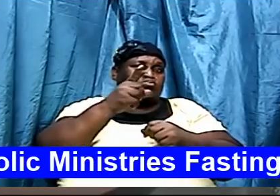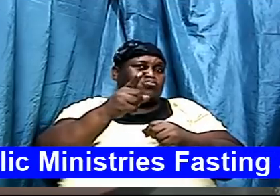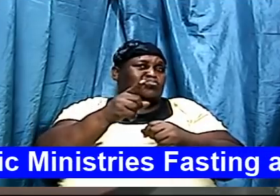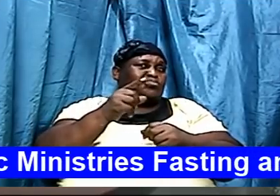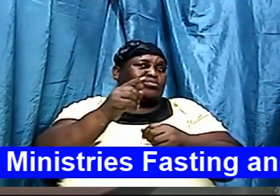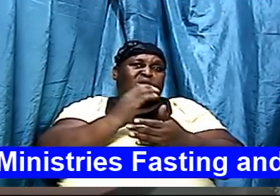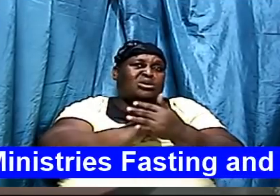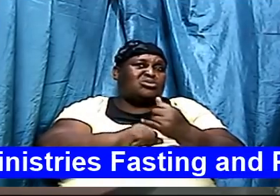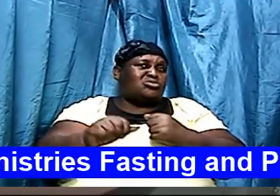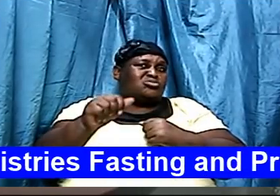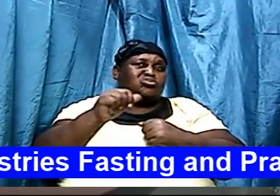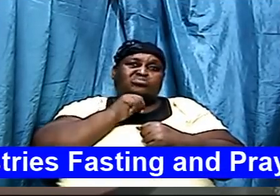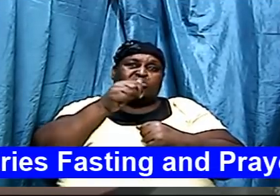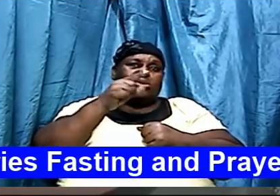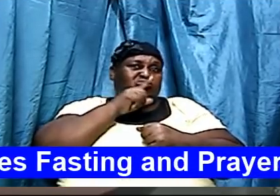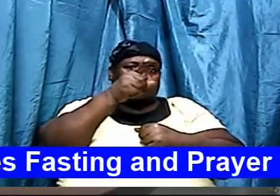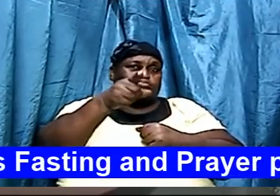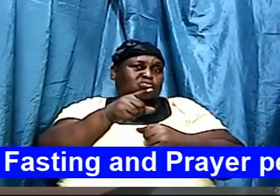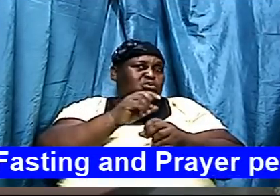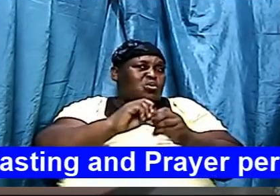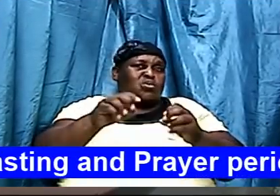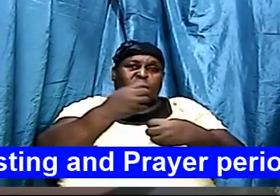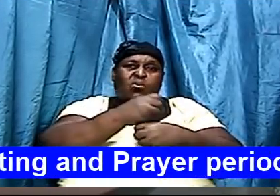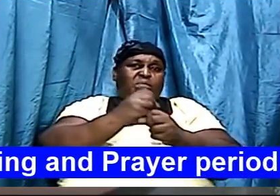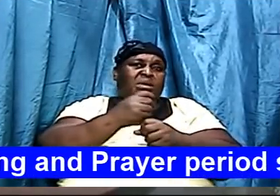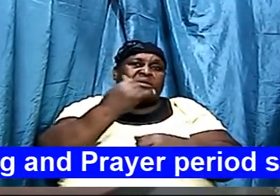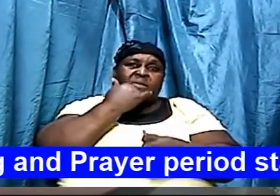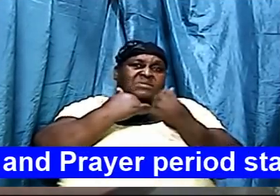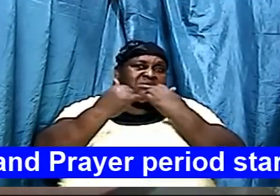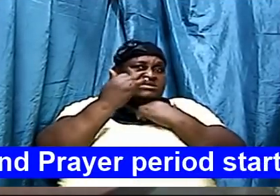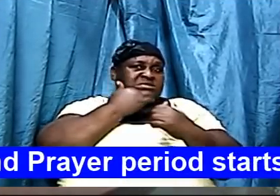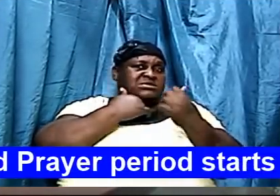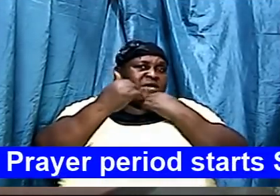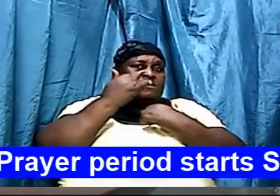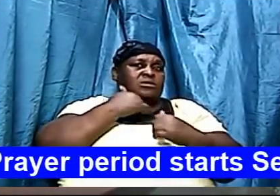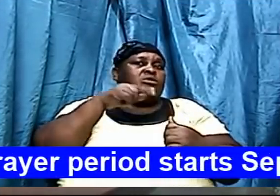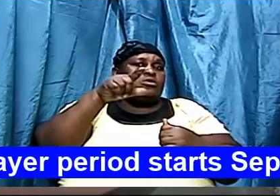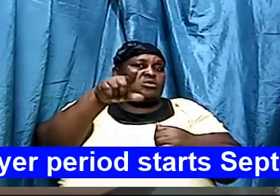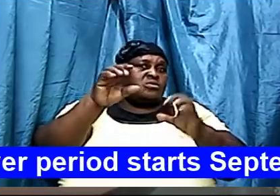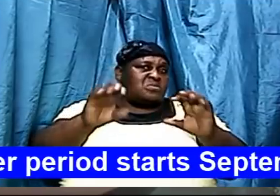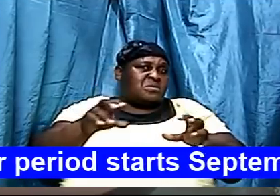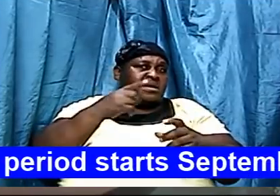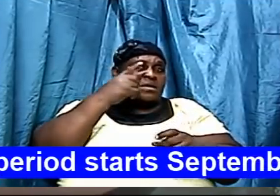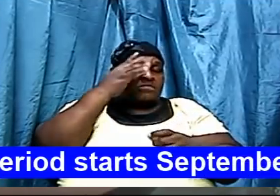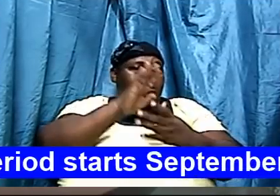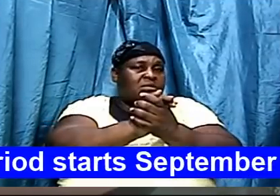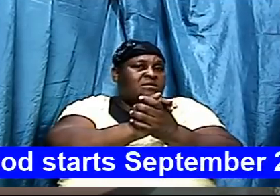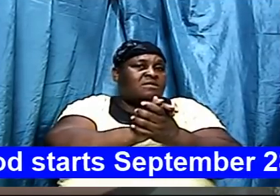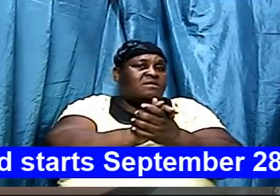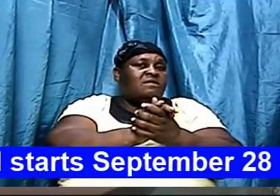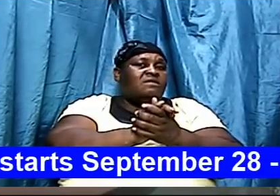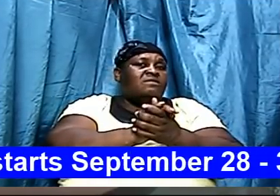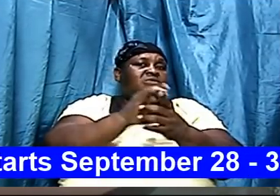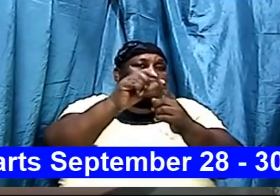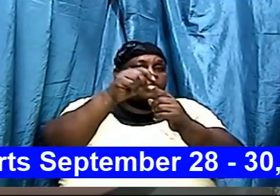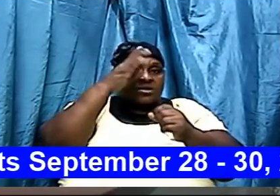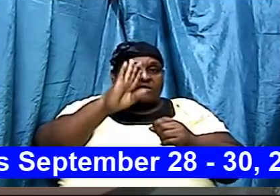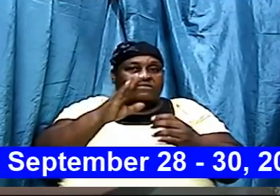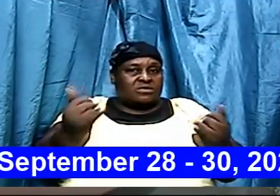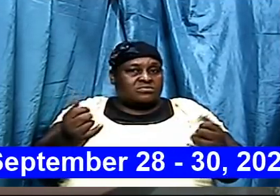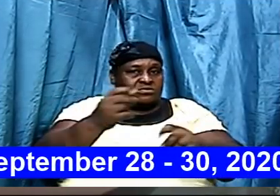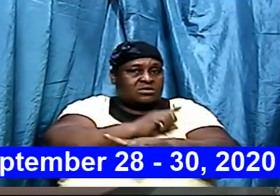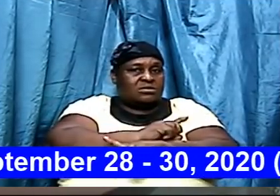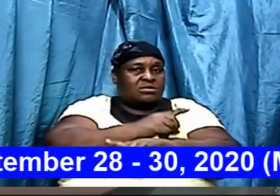mistake of Eve you can believe the entire word of God today God bless you